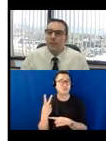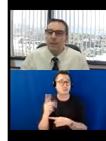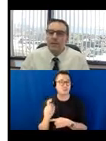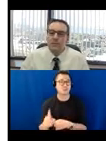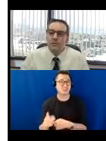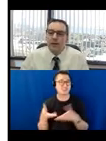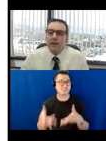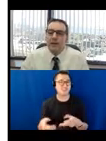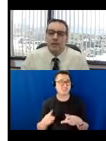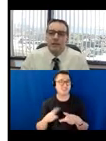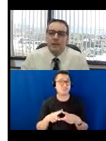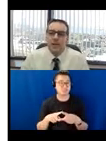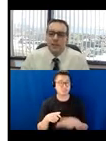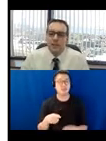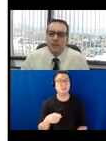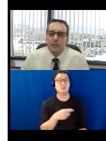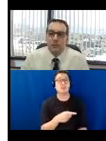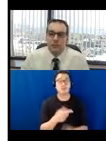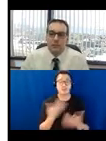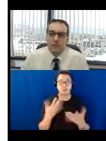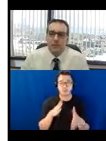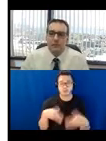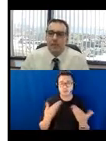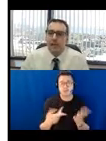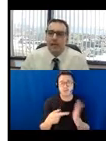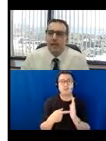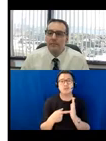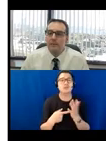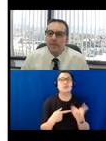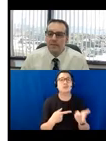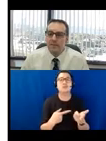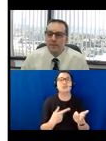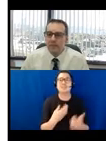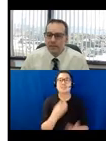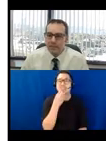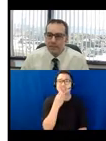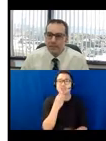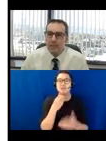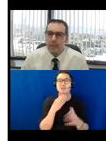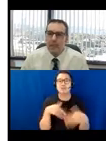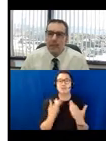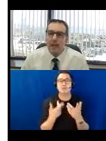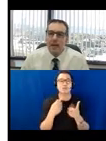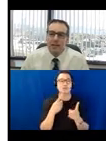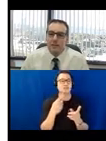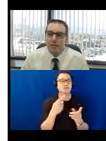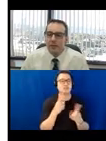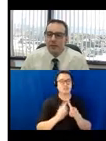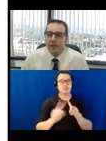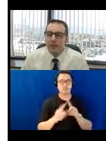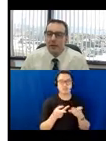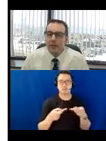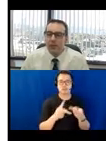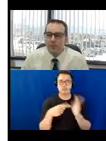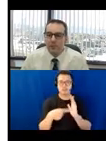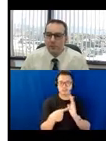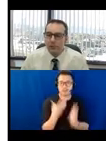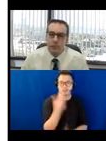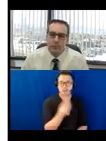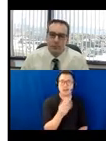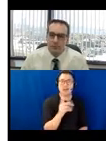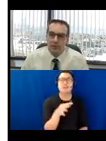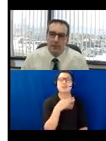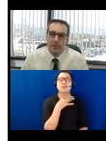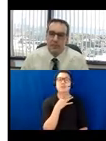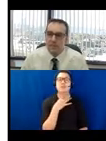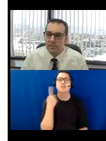You mentioned providing alternate locations like closing a street for dining if it makes it accessible. How does this play with the Alcohol Beverage Control